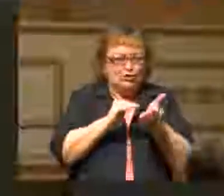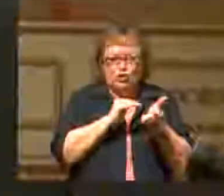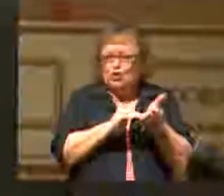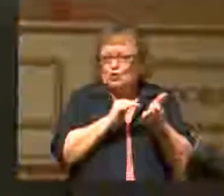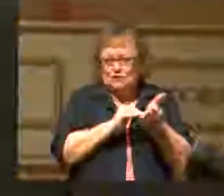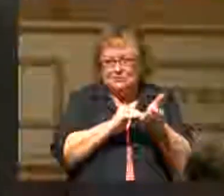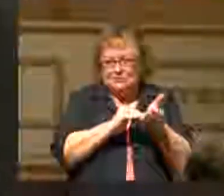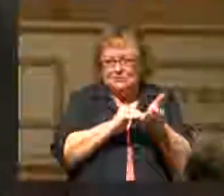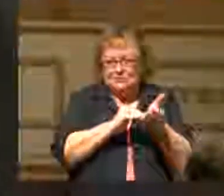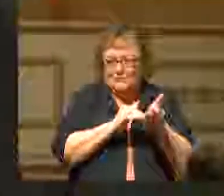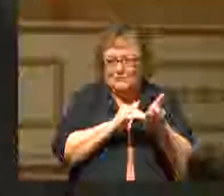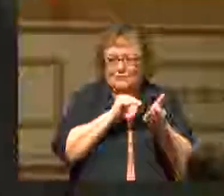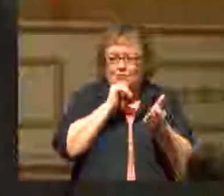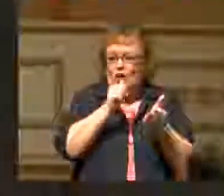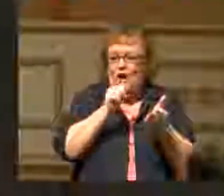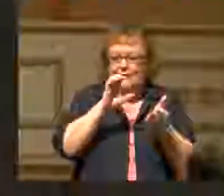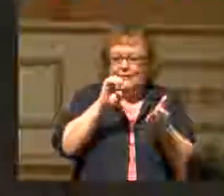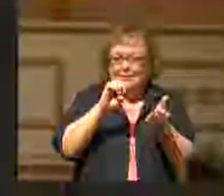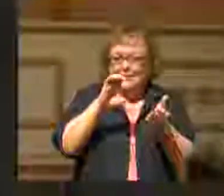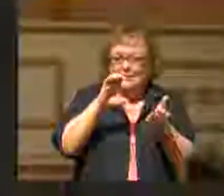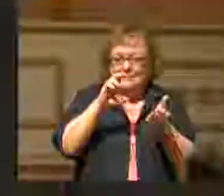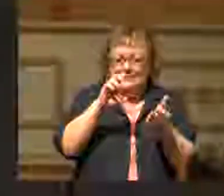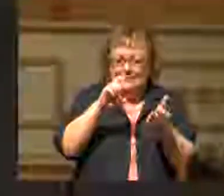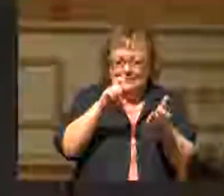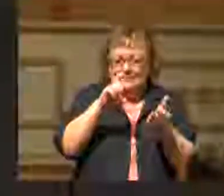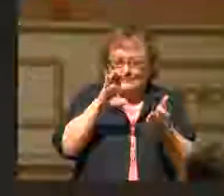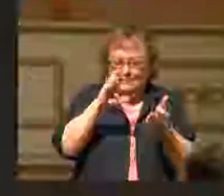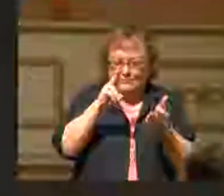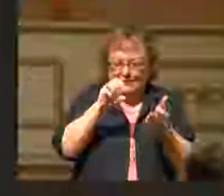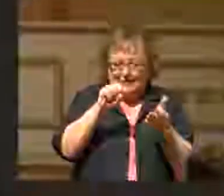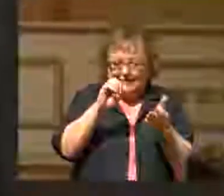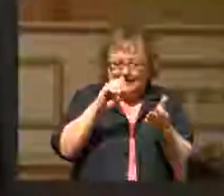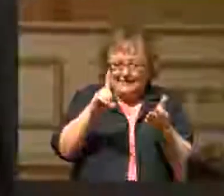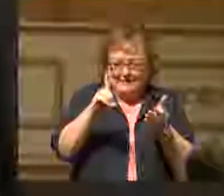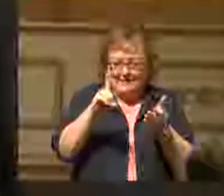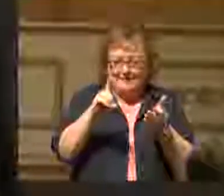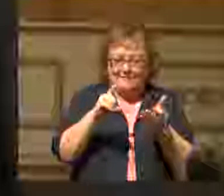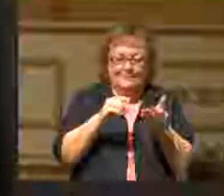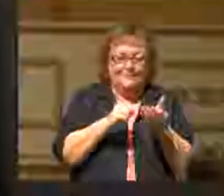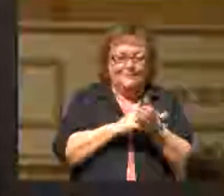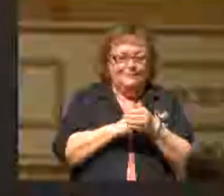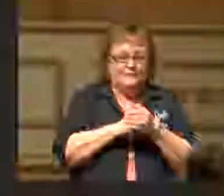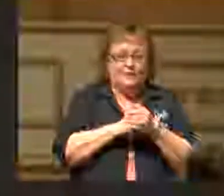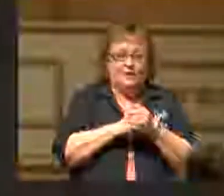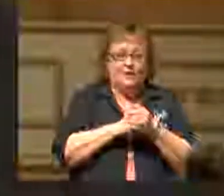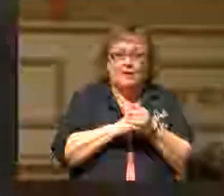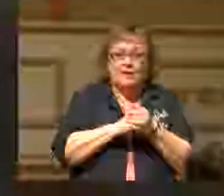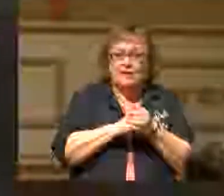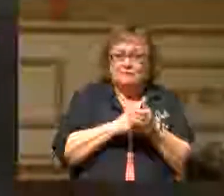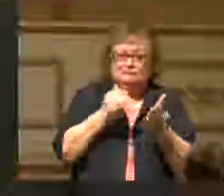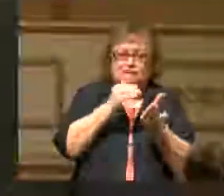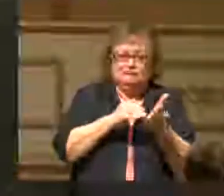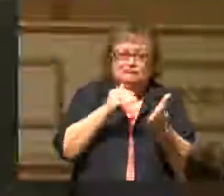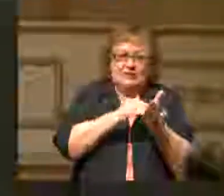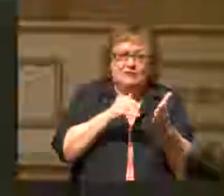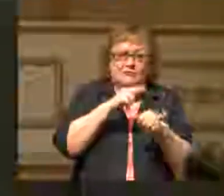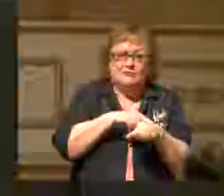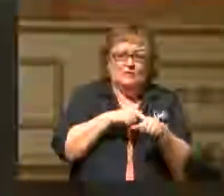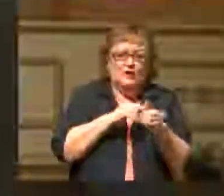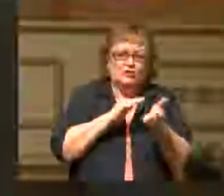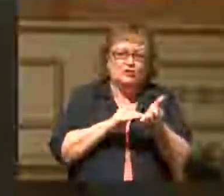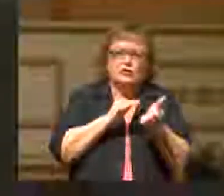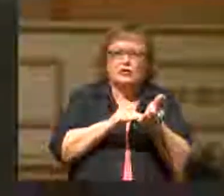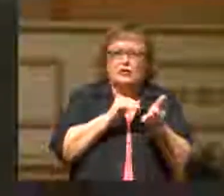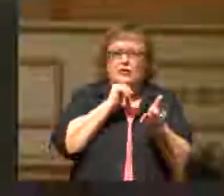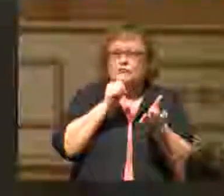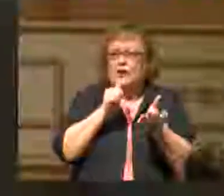Excuses that are not excused. We can oftentimes make excuses for not following the Lord and believers'